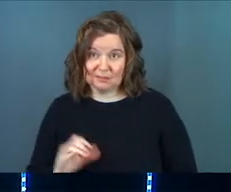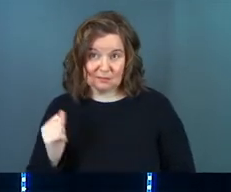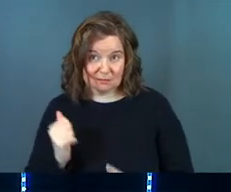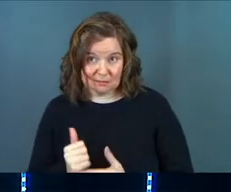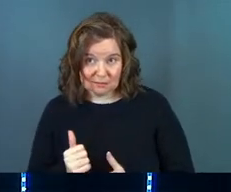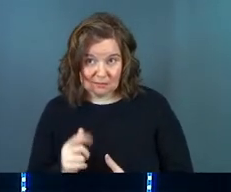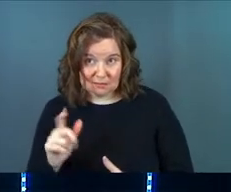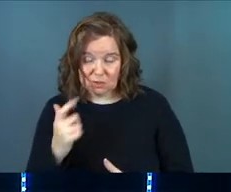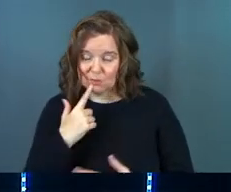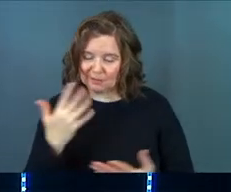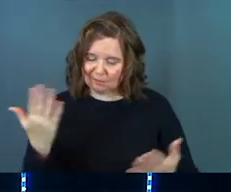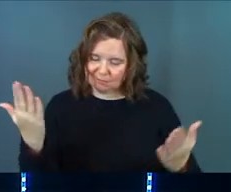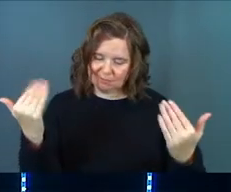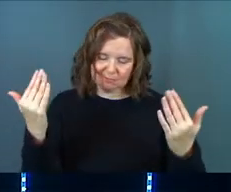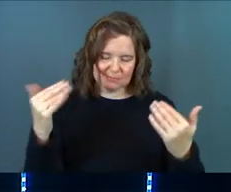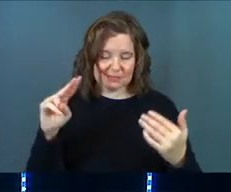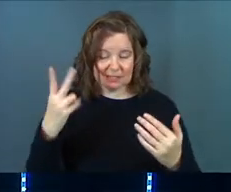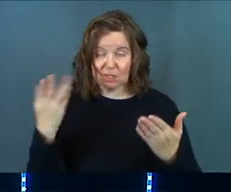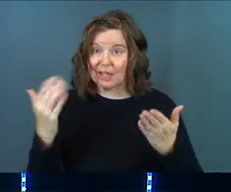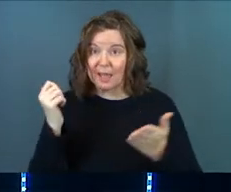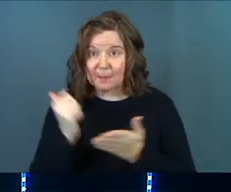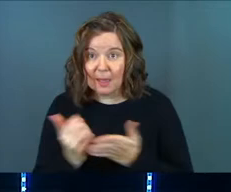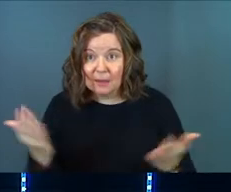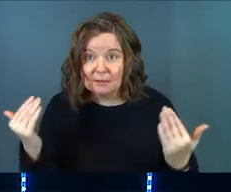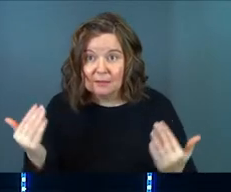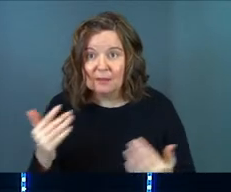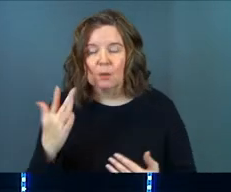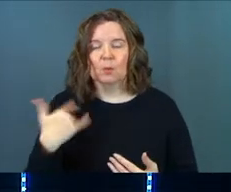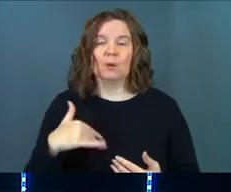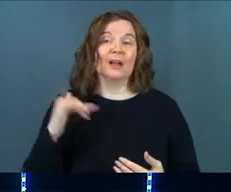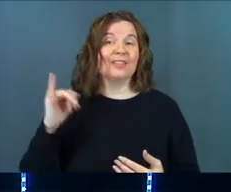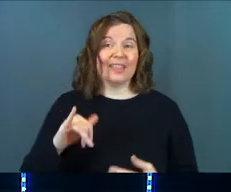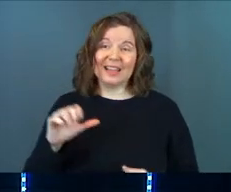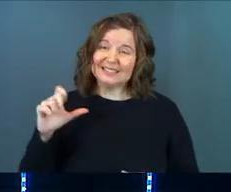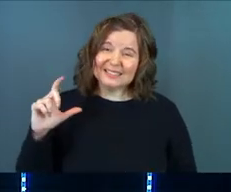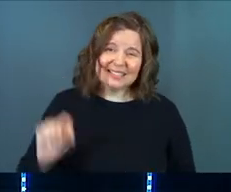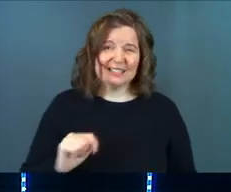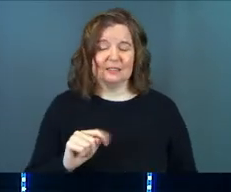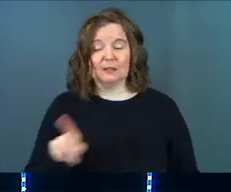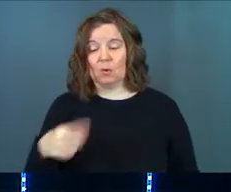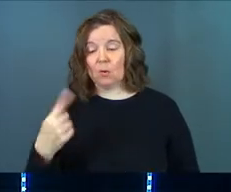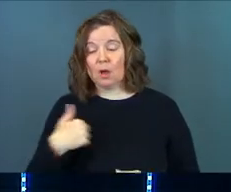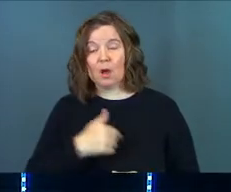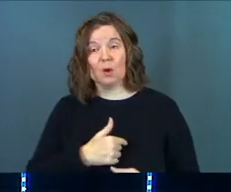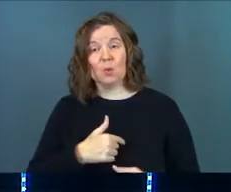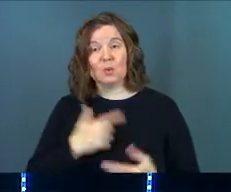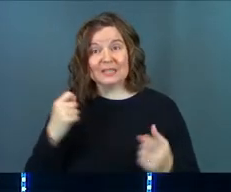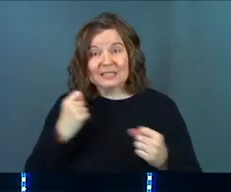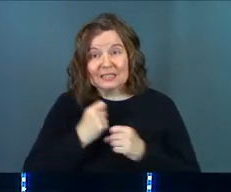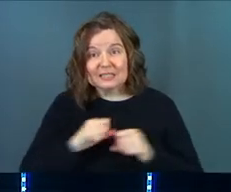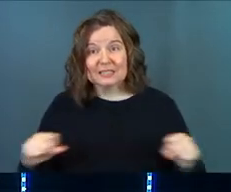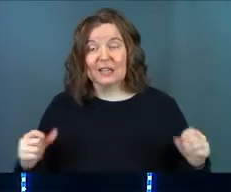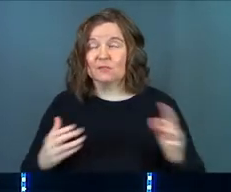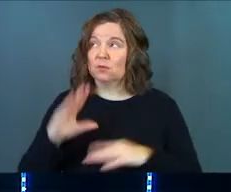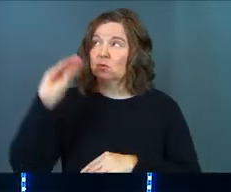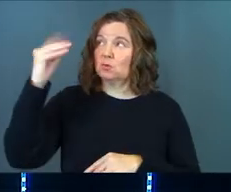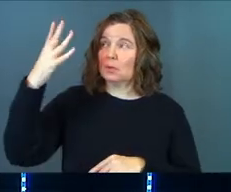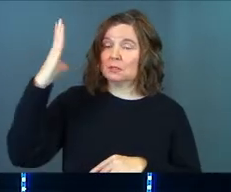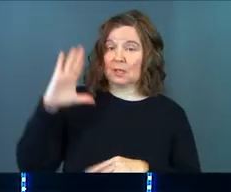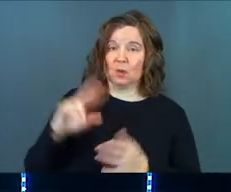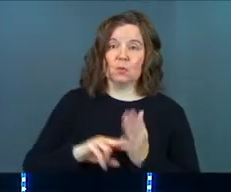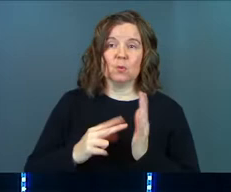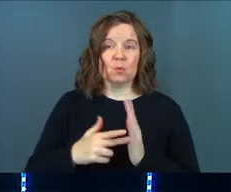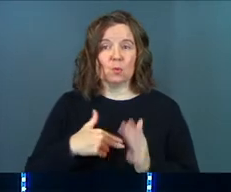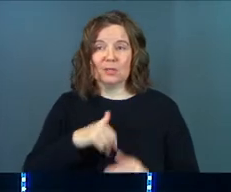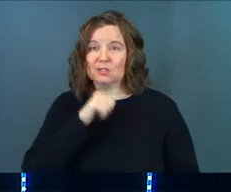You could say that louder, Second Service. Amen? Because man, that's it. Not only are we saved by the grace of God,